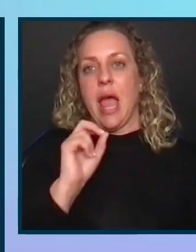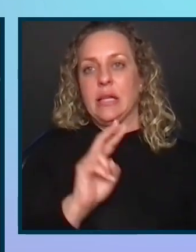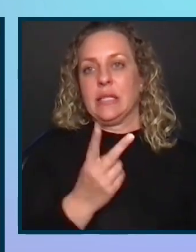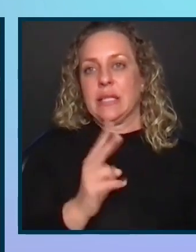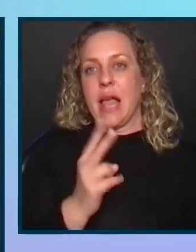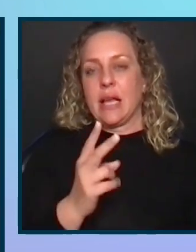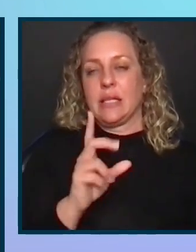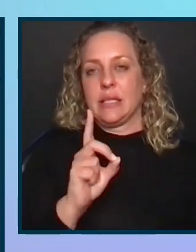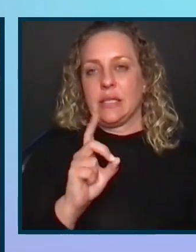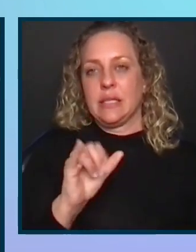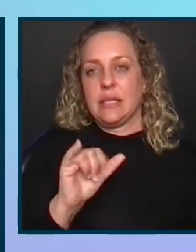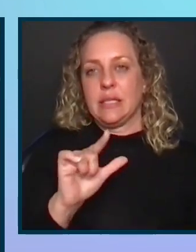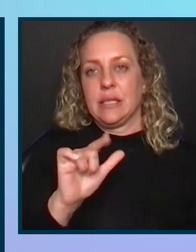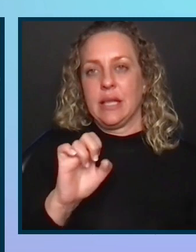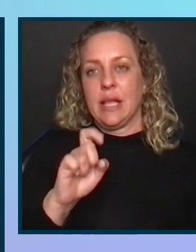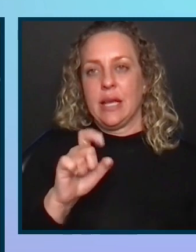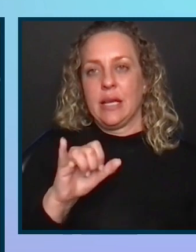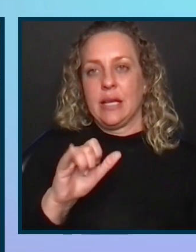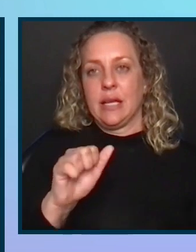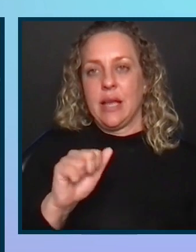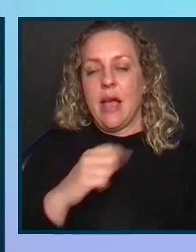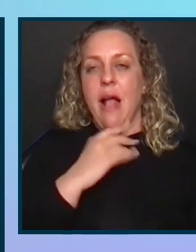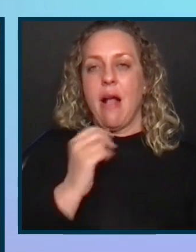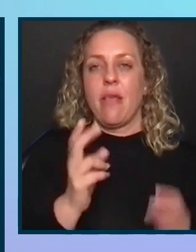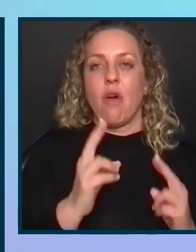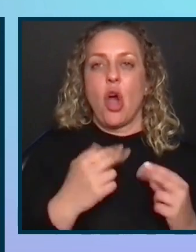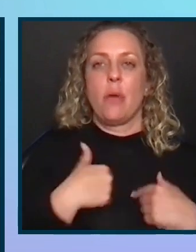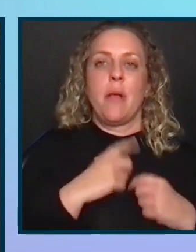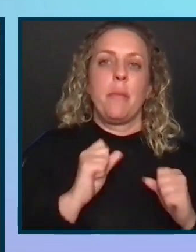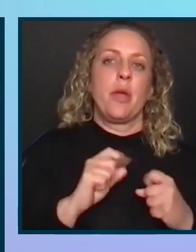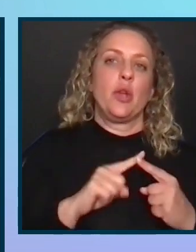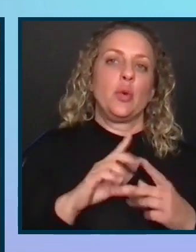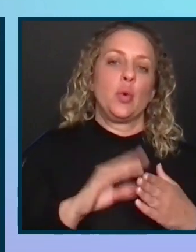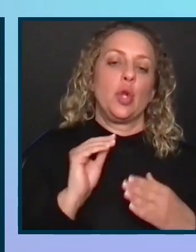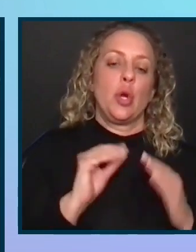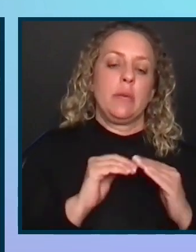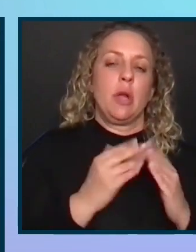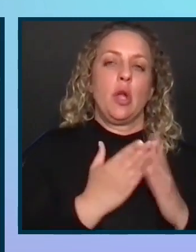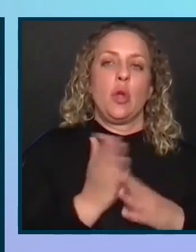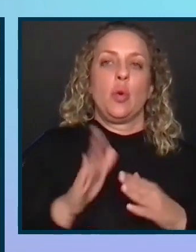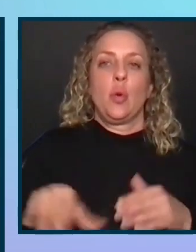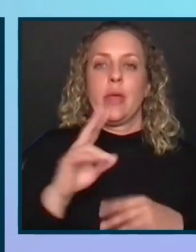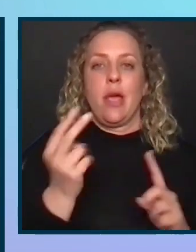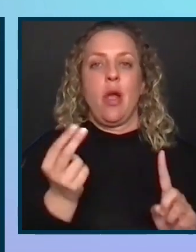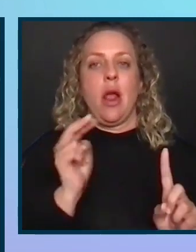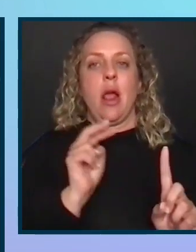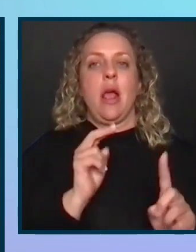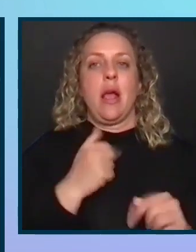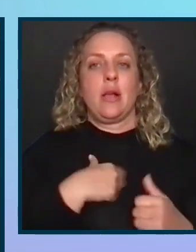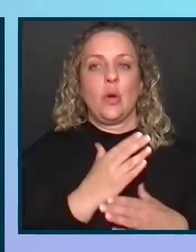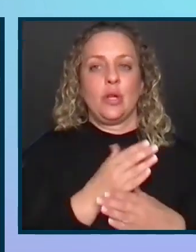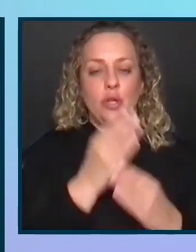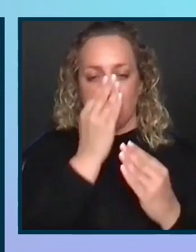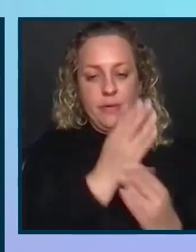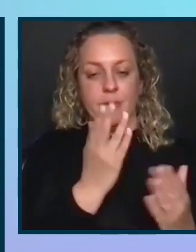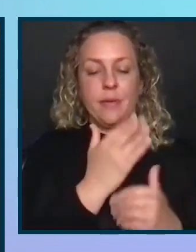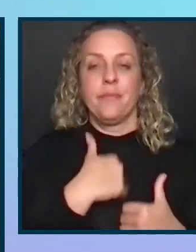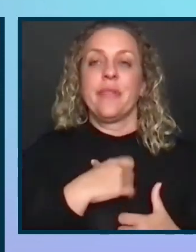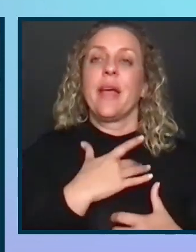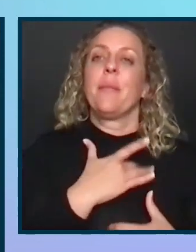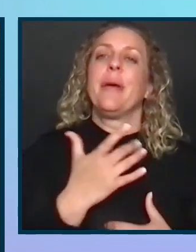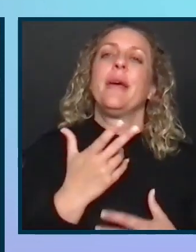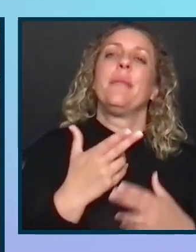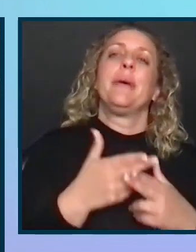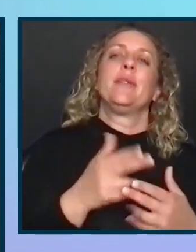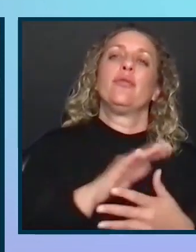honored me with the ability to learn accessibility through their eyes, as they've shared it to me. And I usually mention